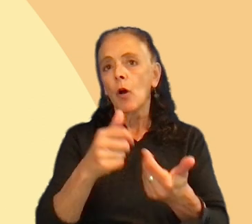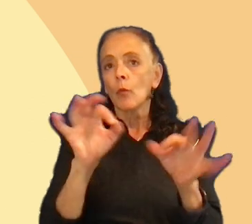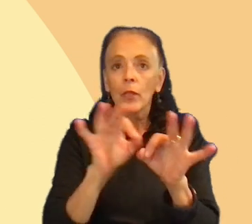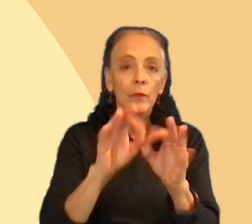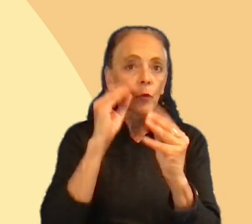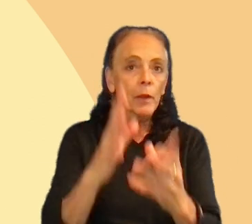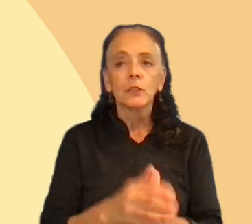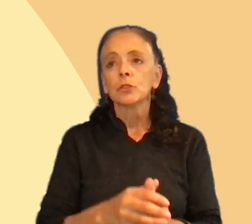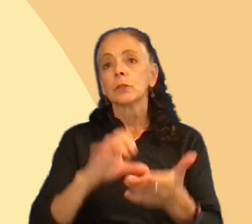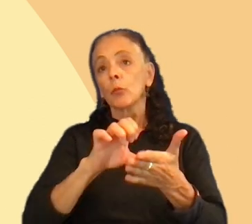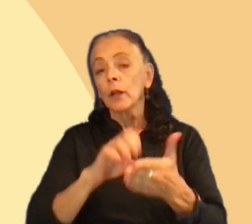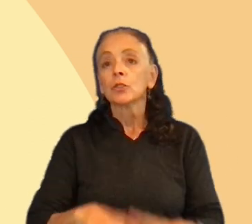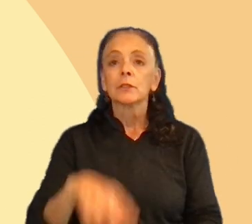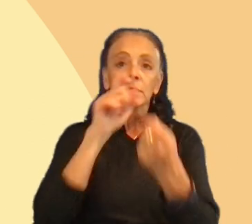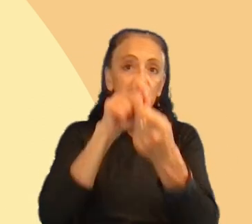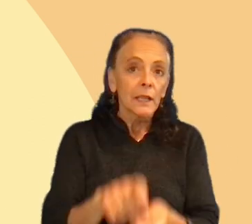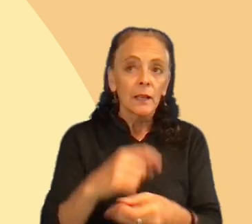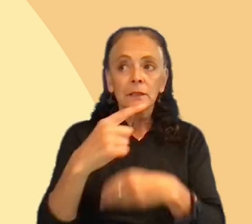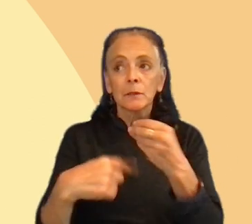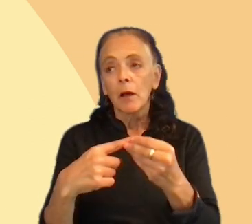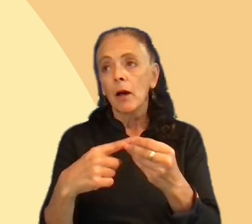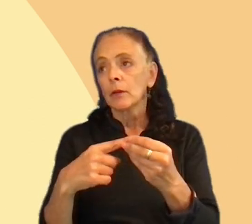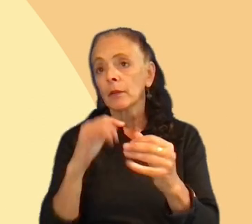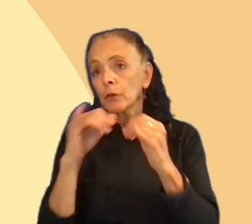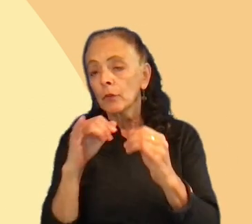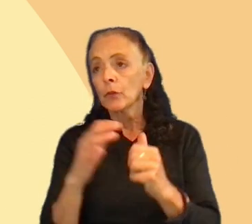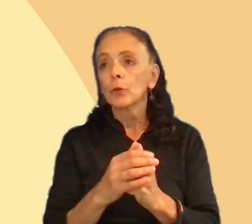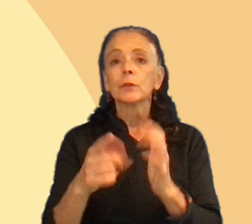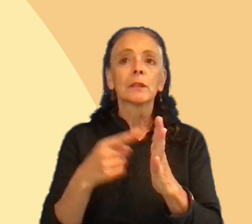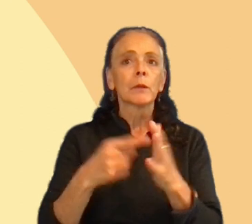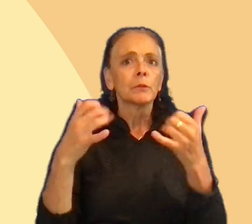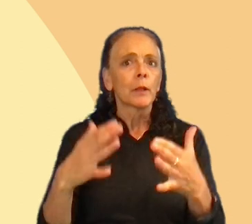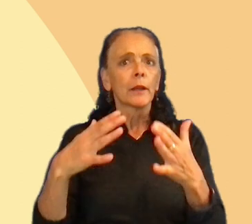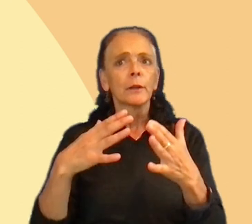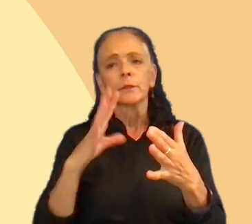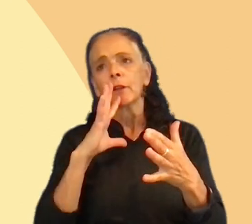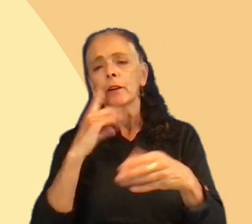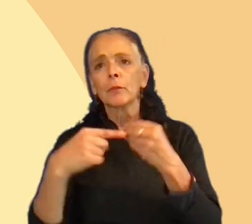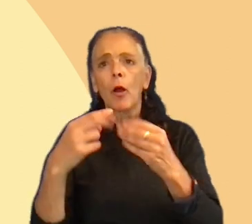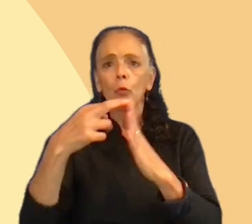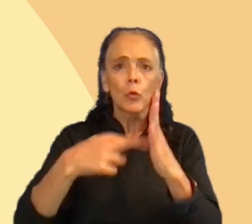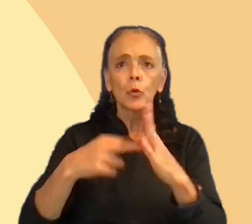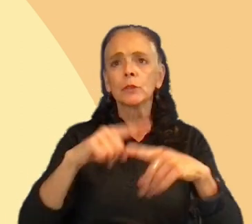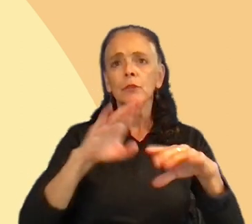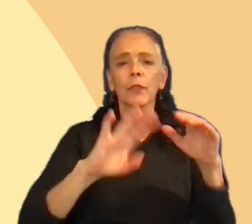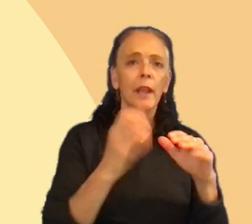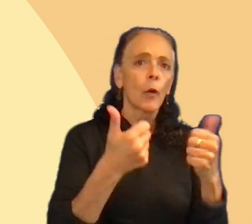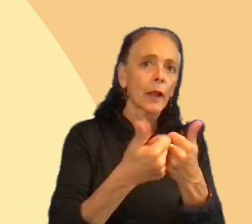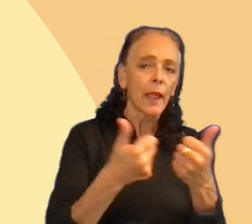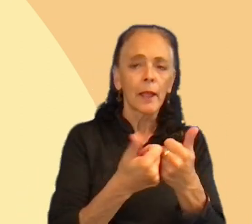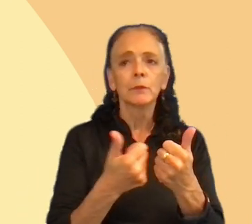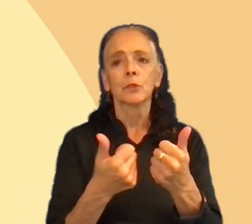and details about what they said. Sometimes players shared about rules, and that differs from our game. So, we would